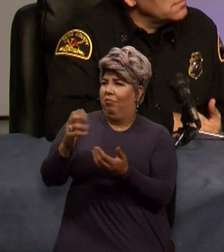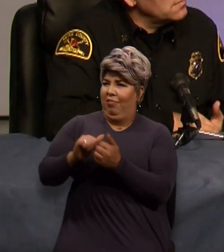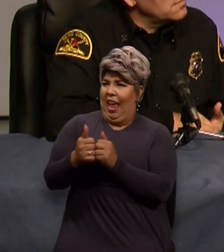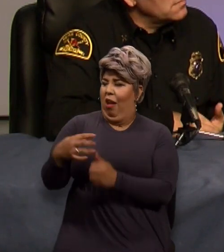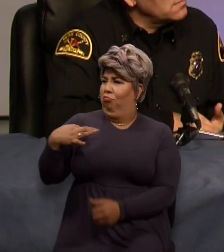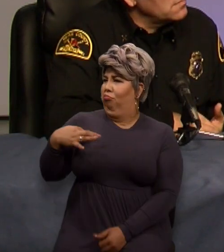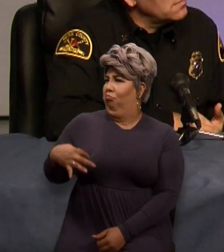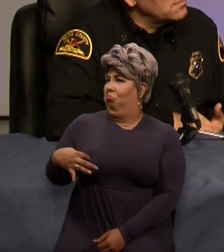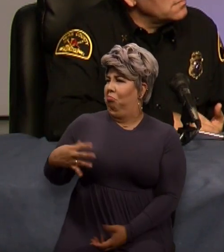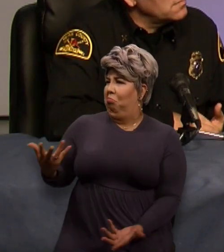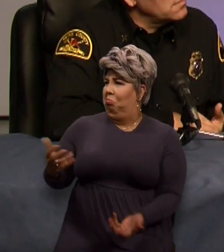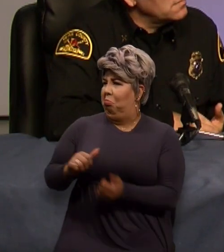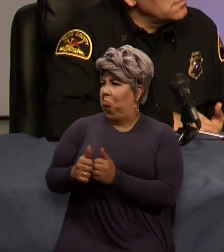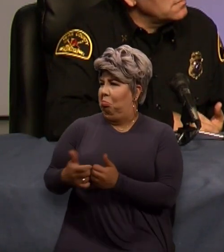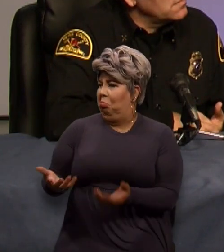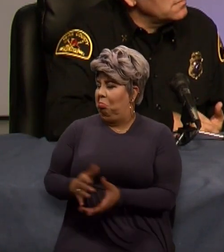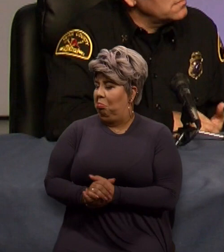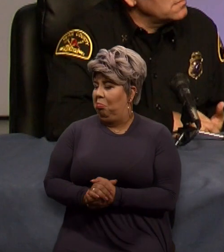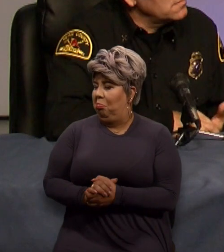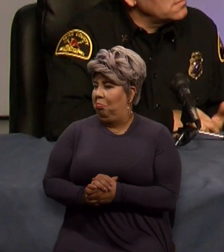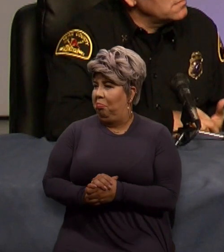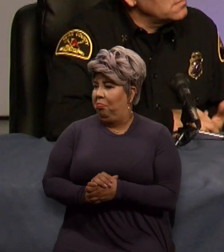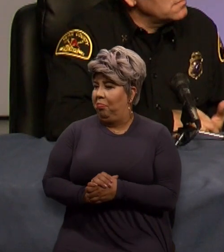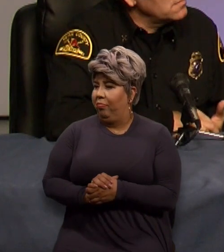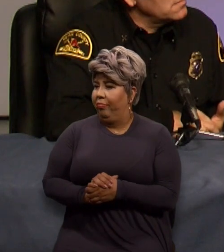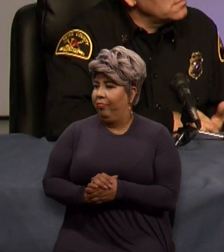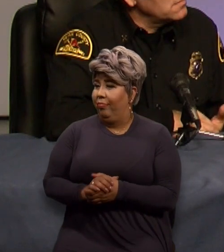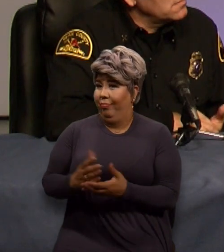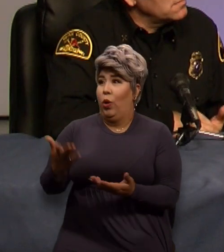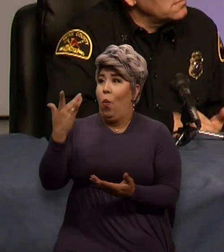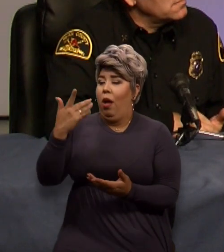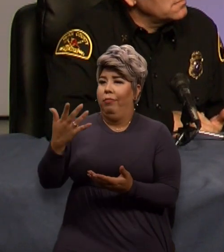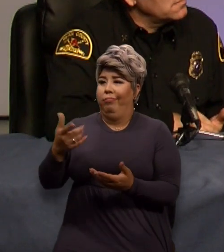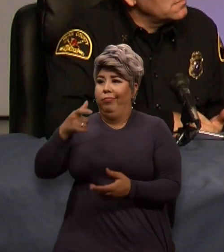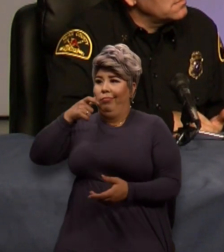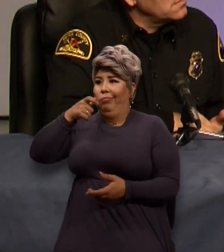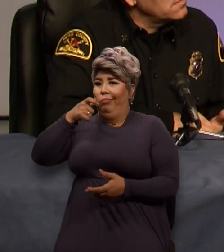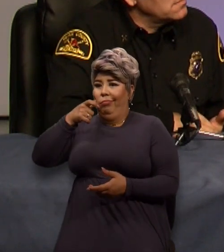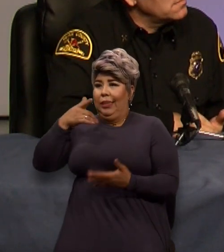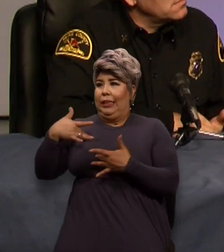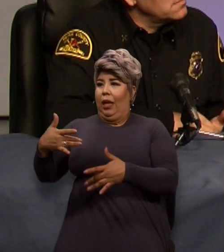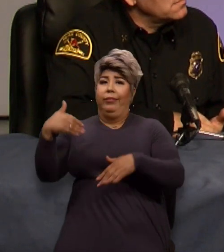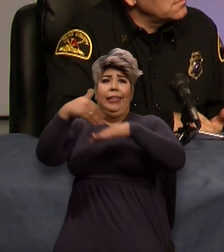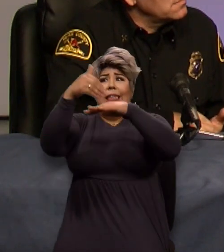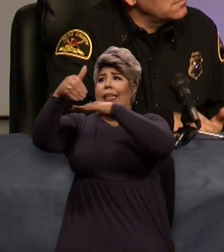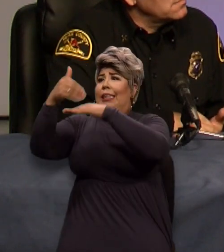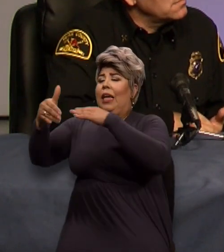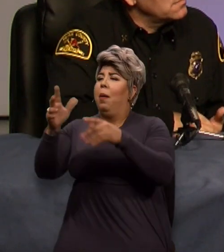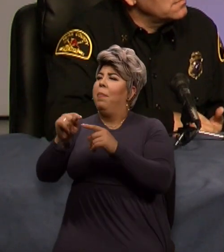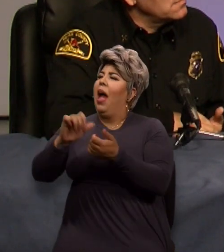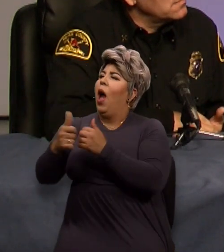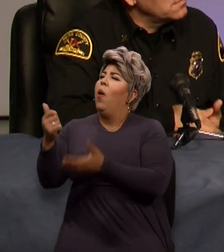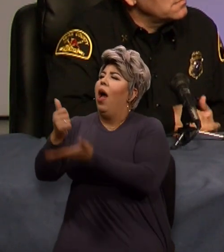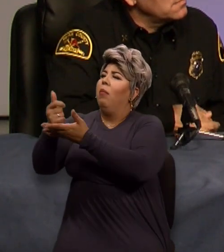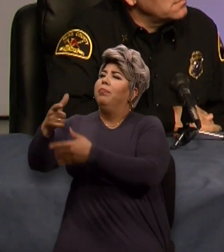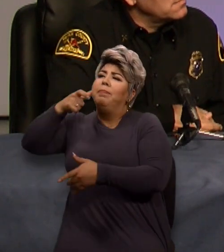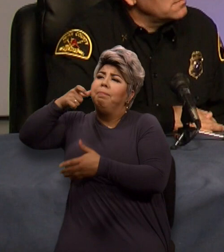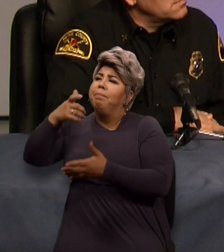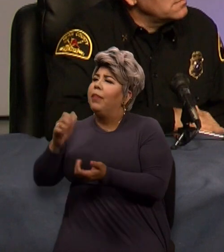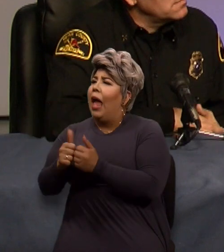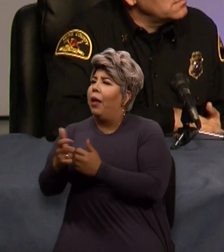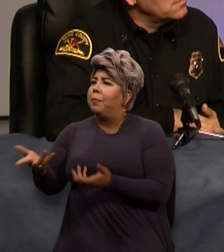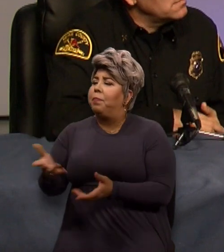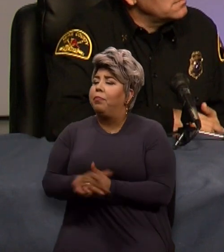available for those dispatchers before they send crews and first responders out to the situation? So this is great because